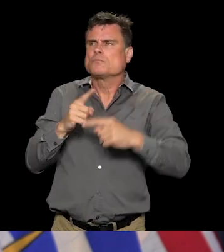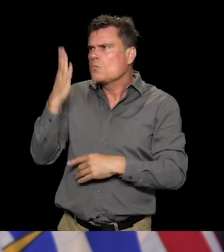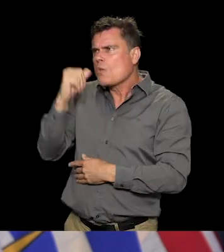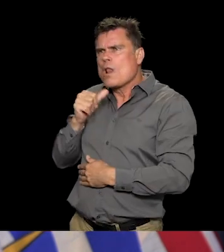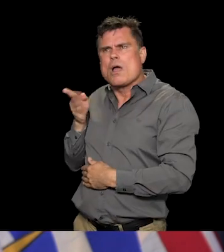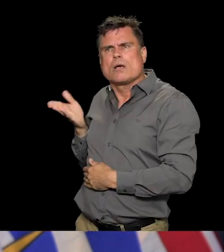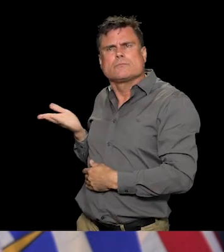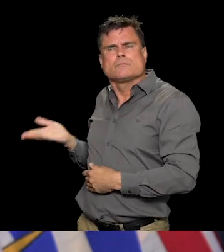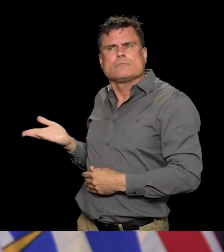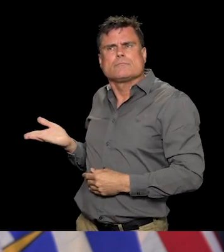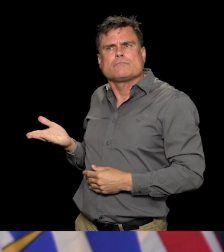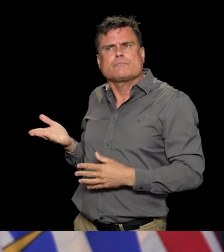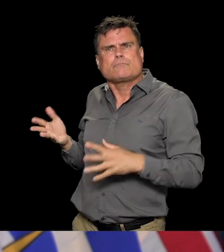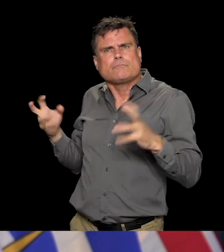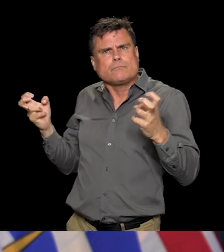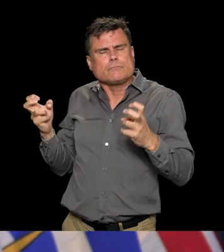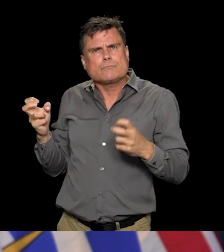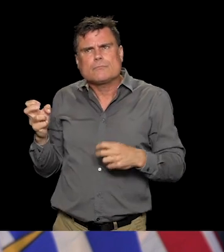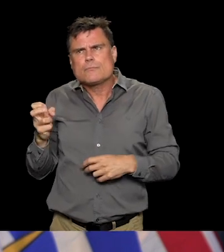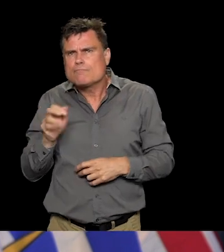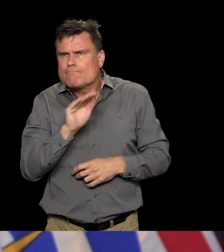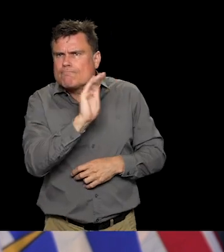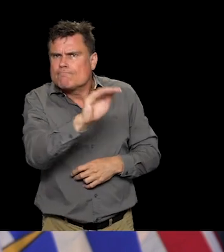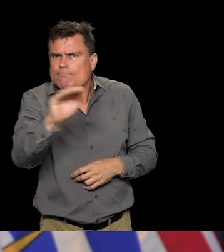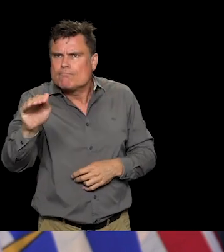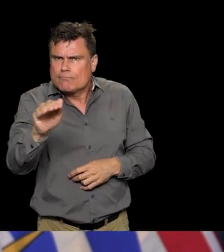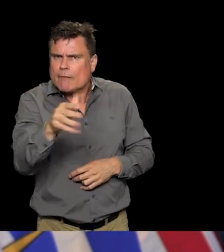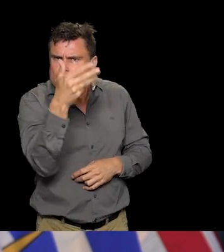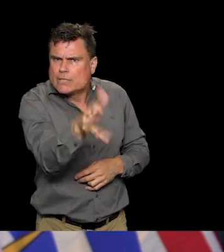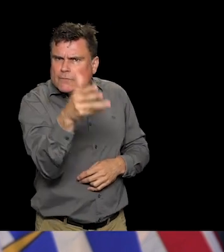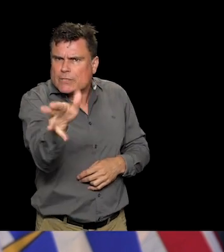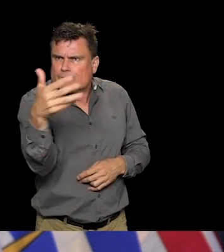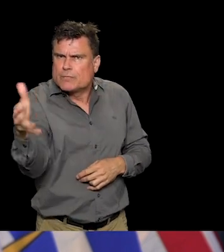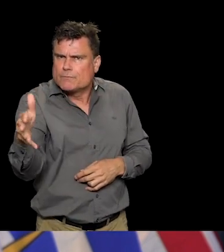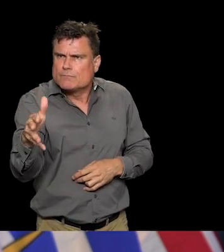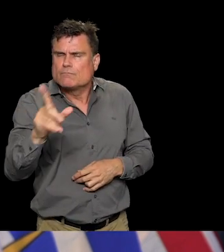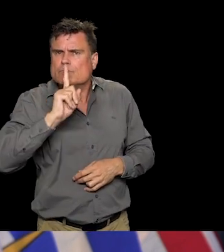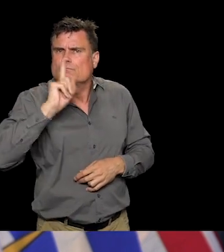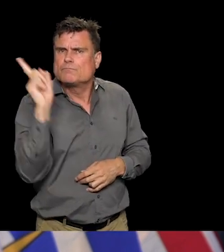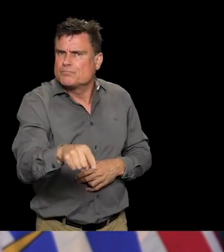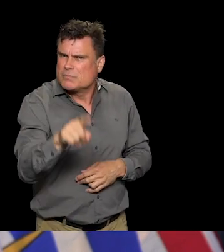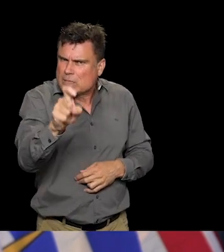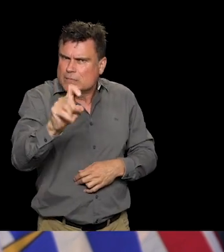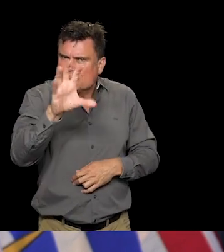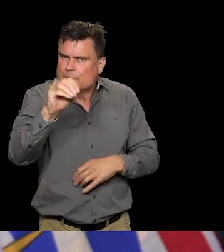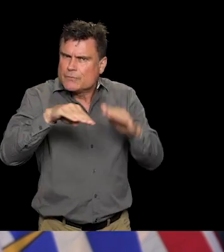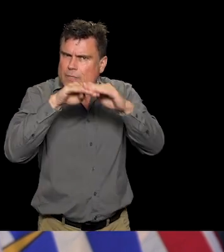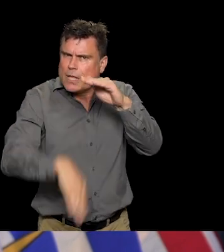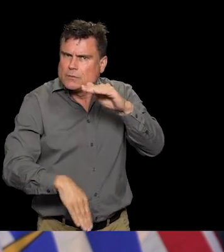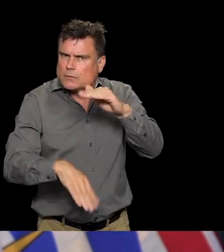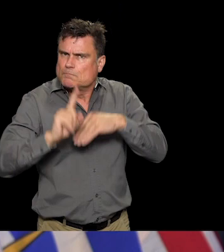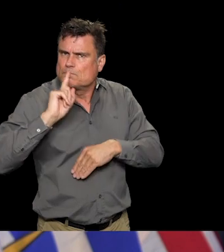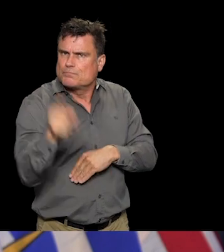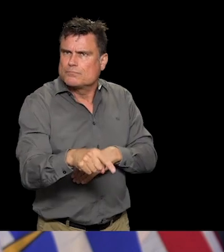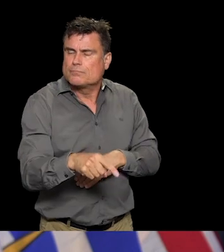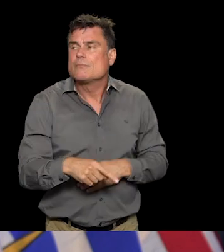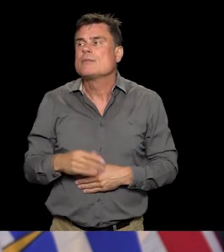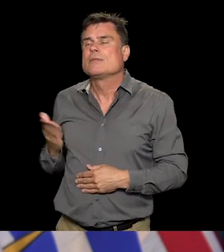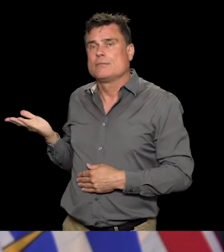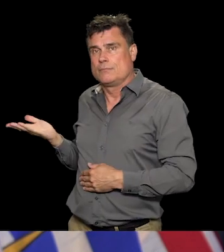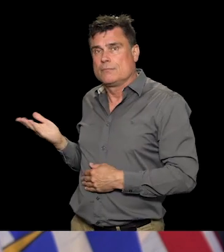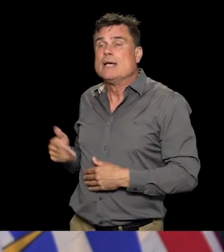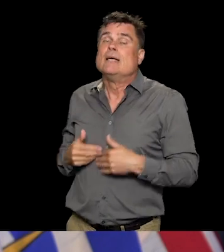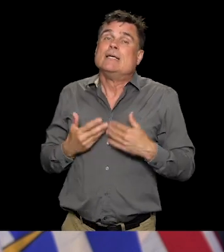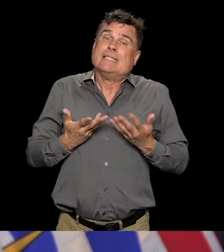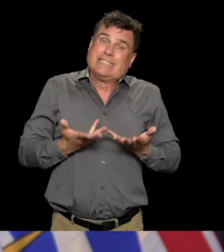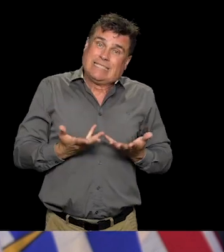approach of support and education for all of our orders, and this is no different. I am disappointed